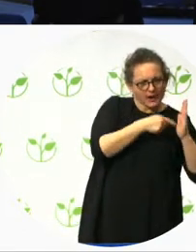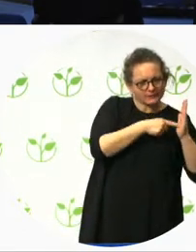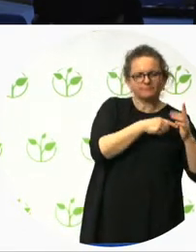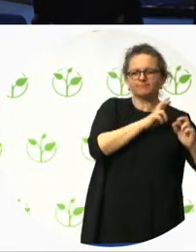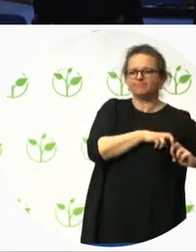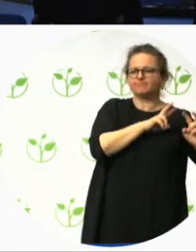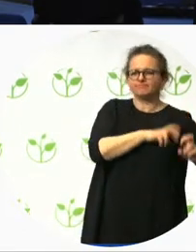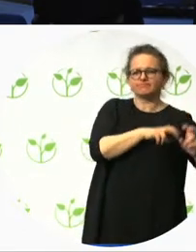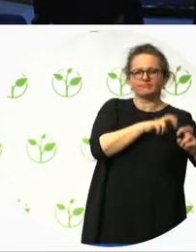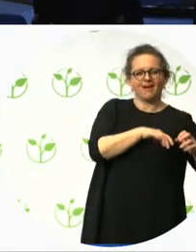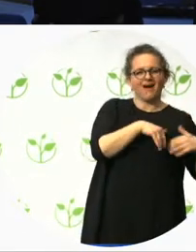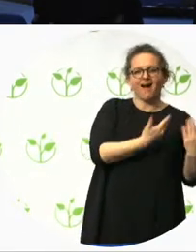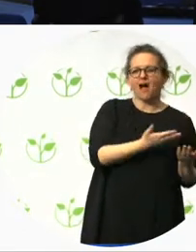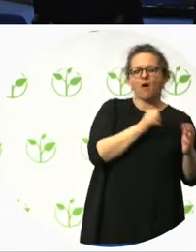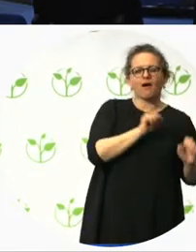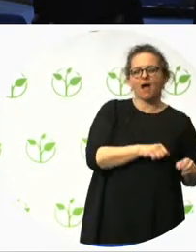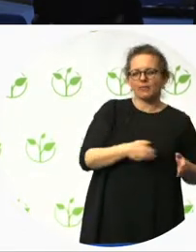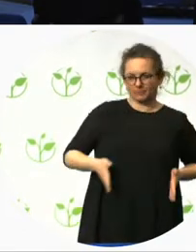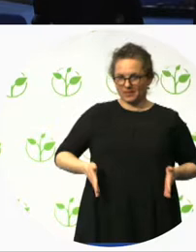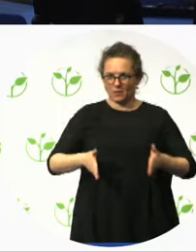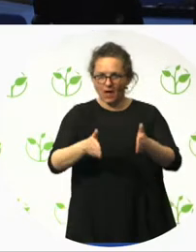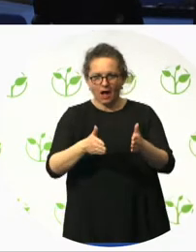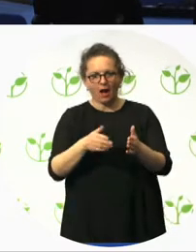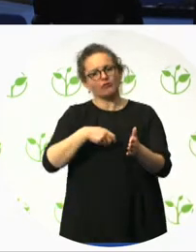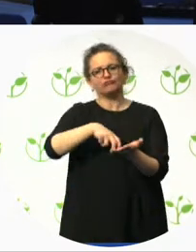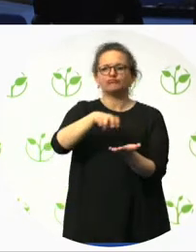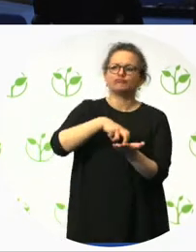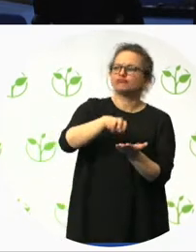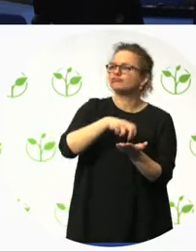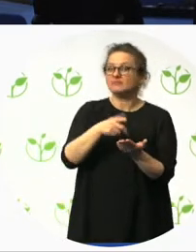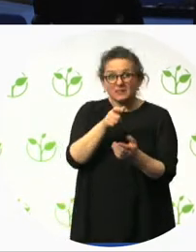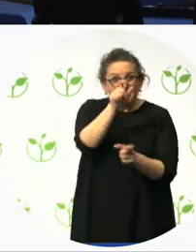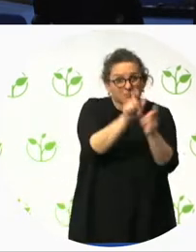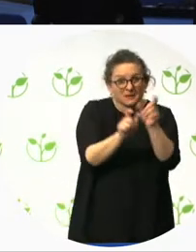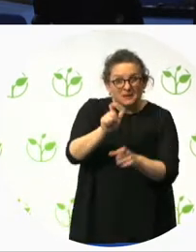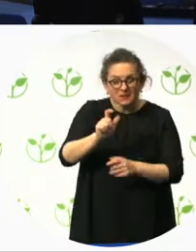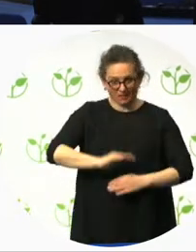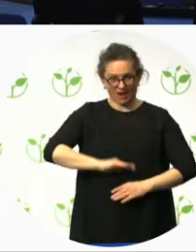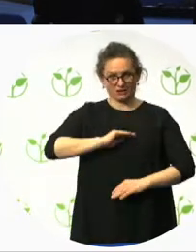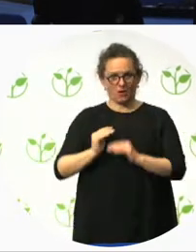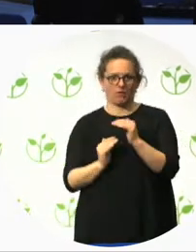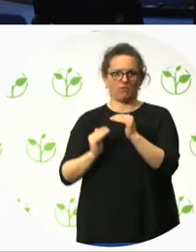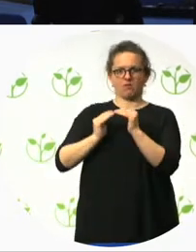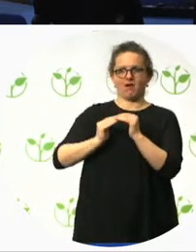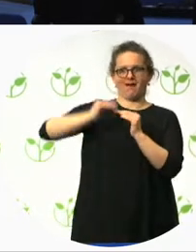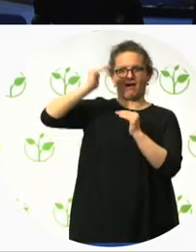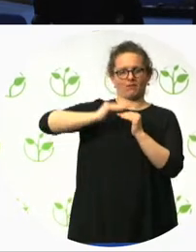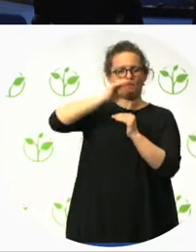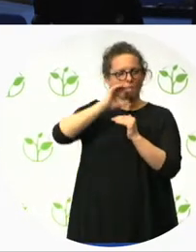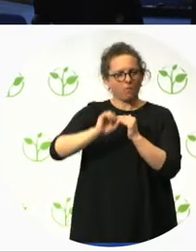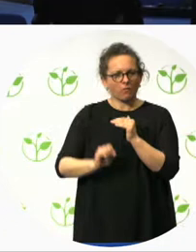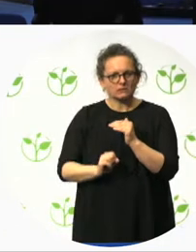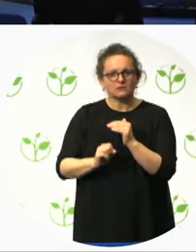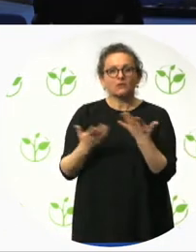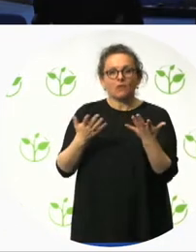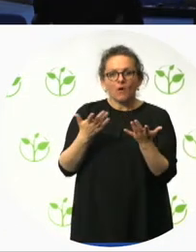time activity of elderly people, well as hiking. And when researching European projects in